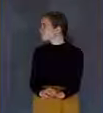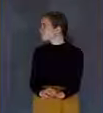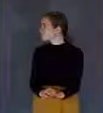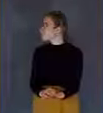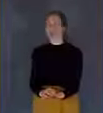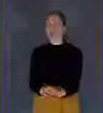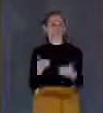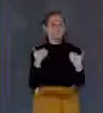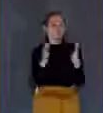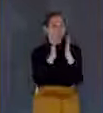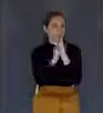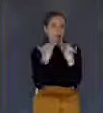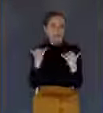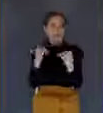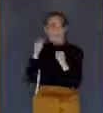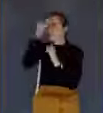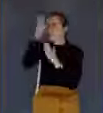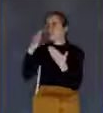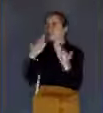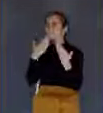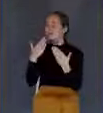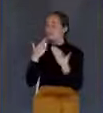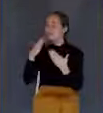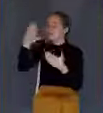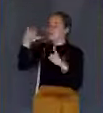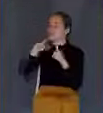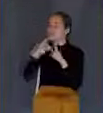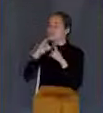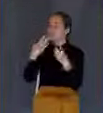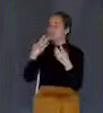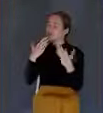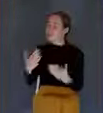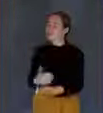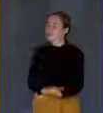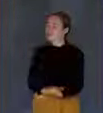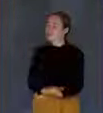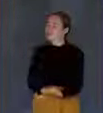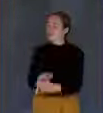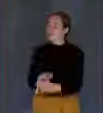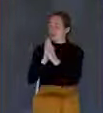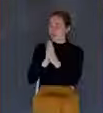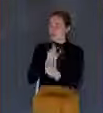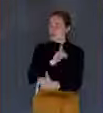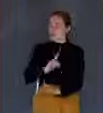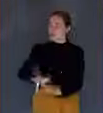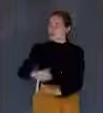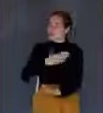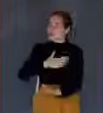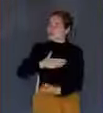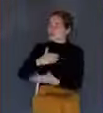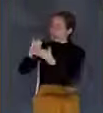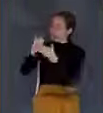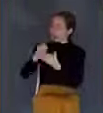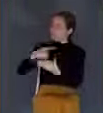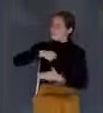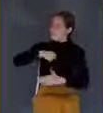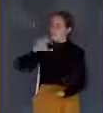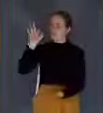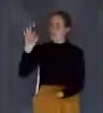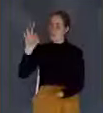Pray with me today. Father, thank you for the Word of God. And I pray, Lord, that you'll help me to make it so very clear